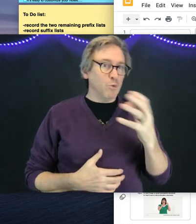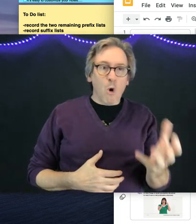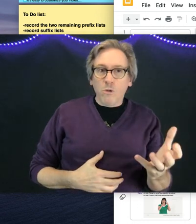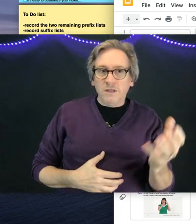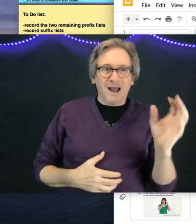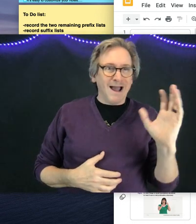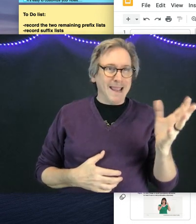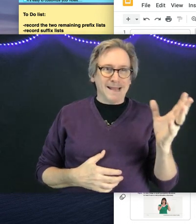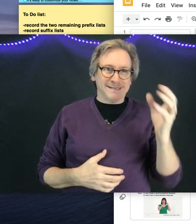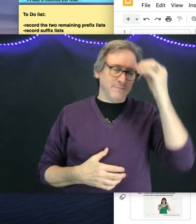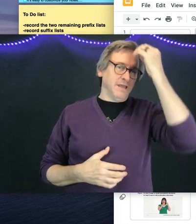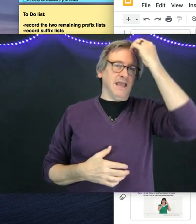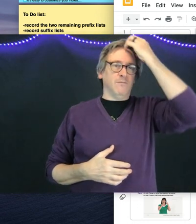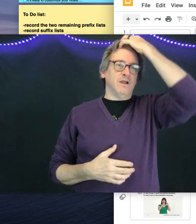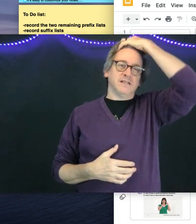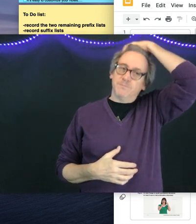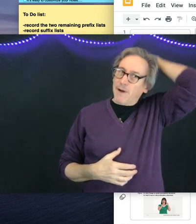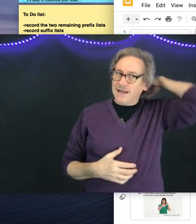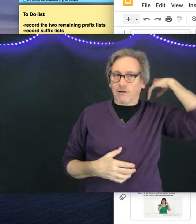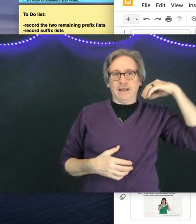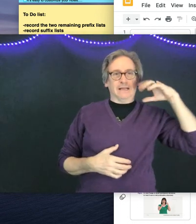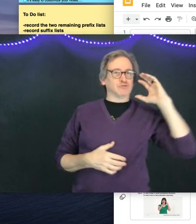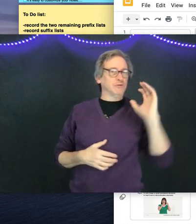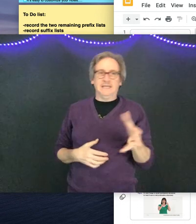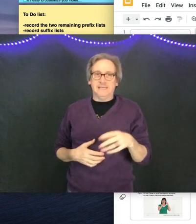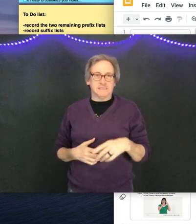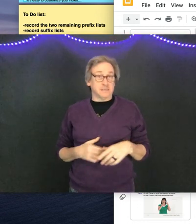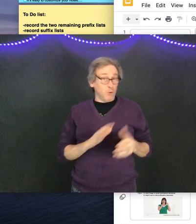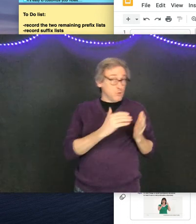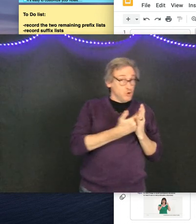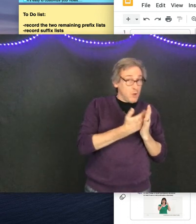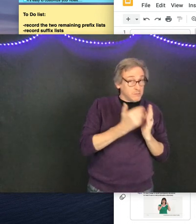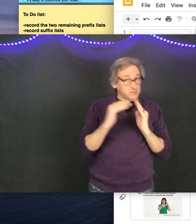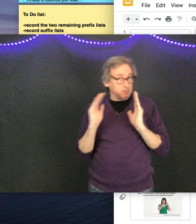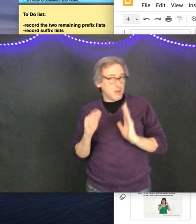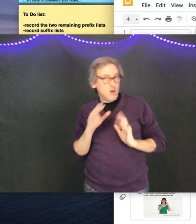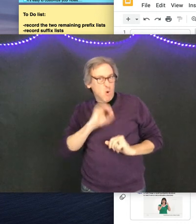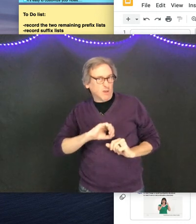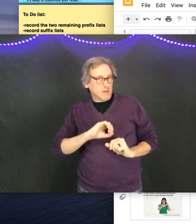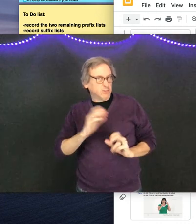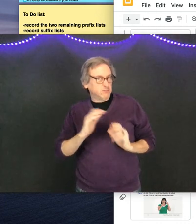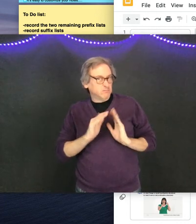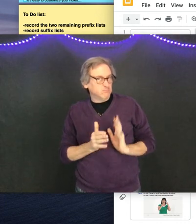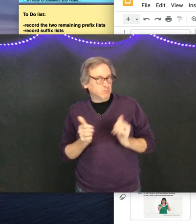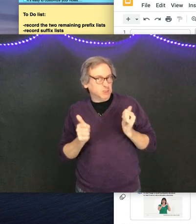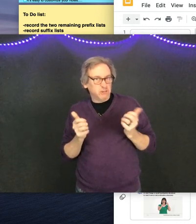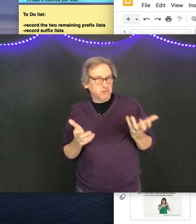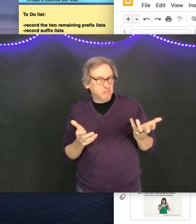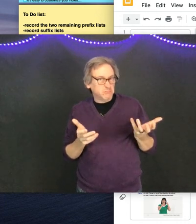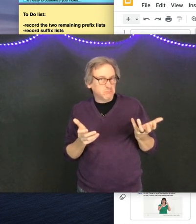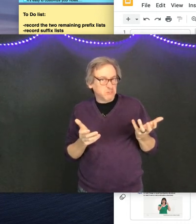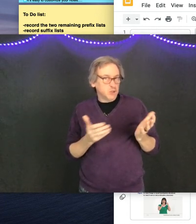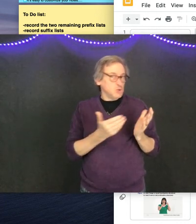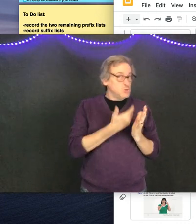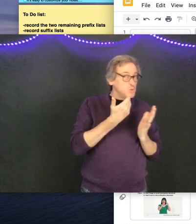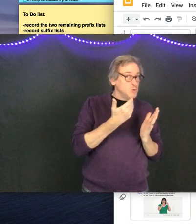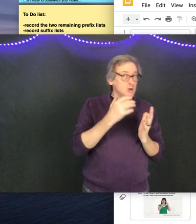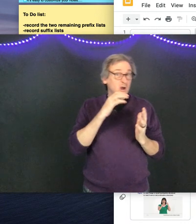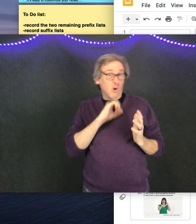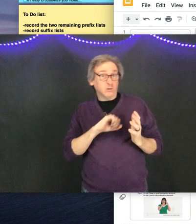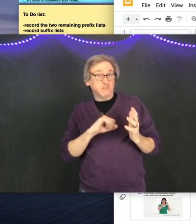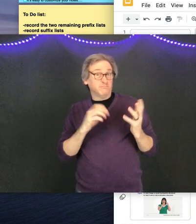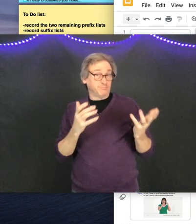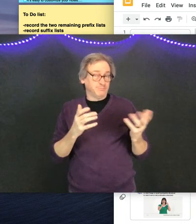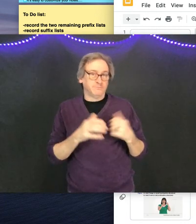New, old, again, same thing. When it's binary, it's really easy to say, oh, new house, old house. New,